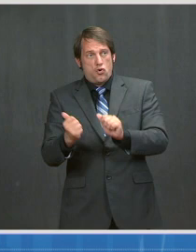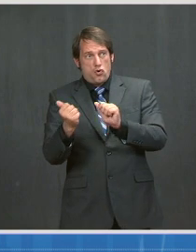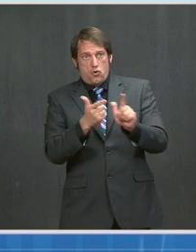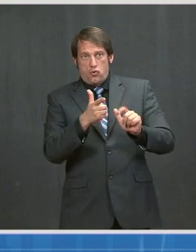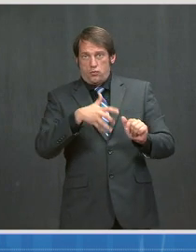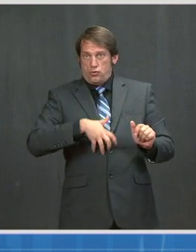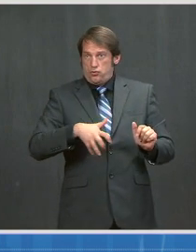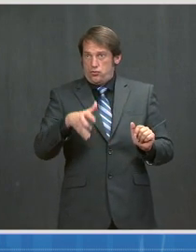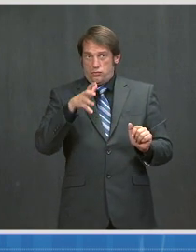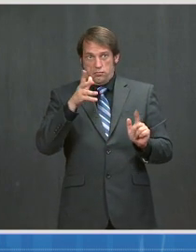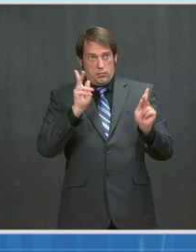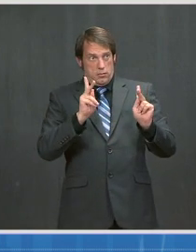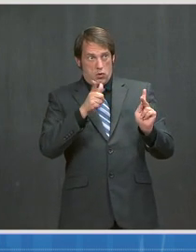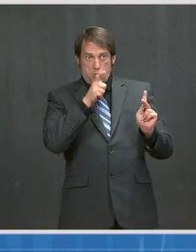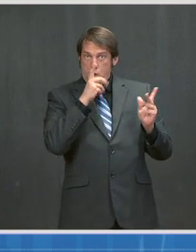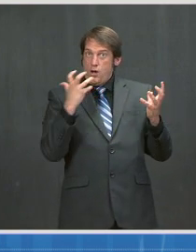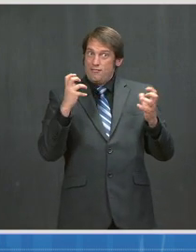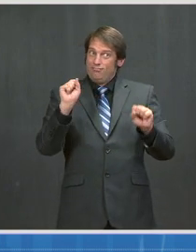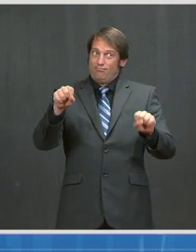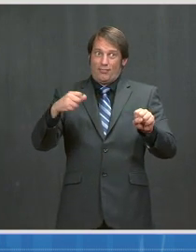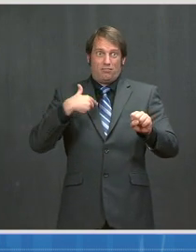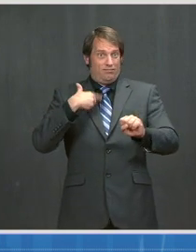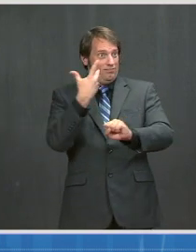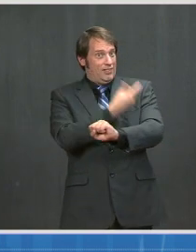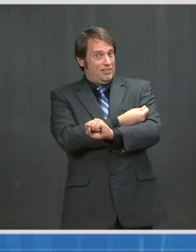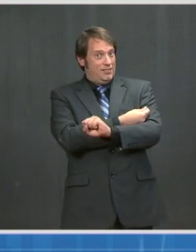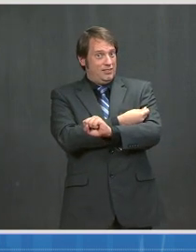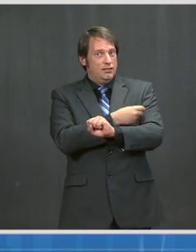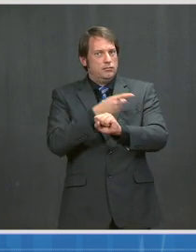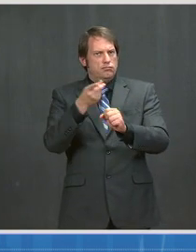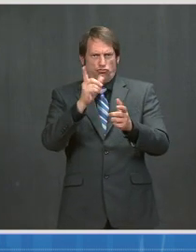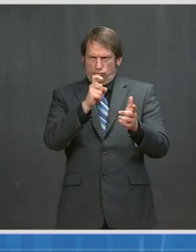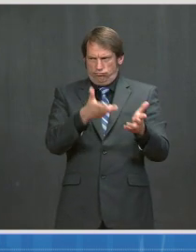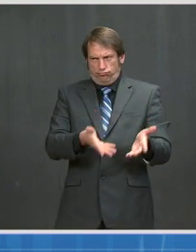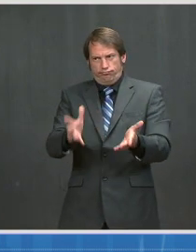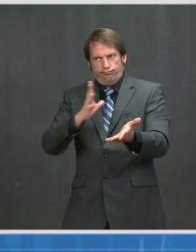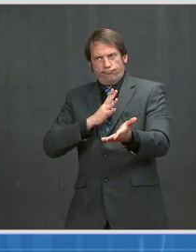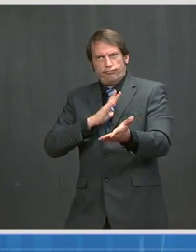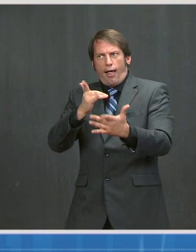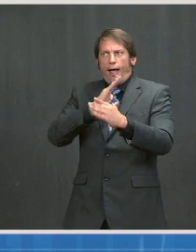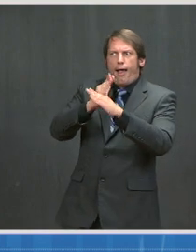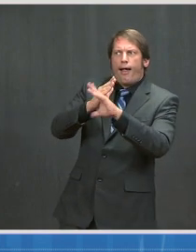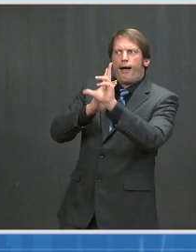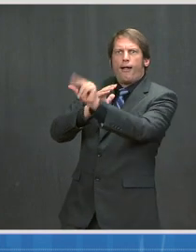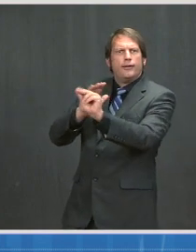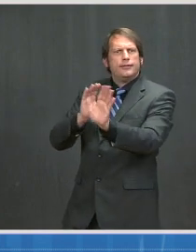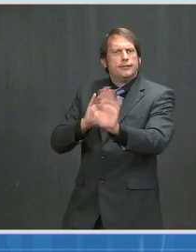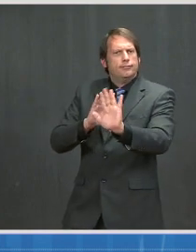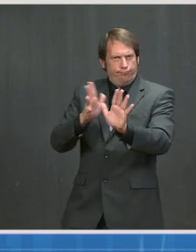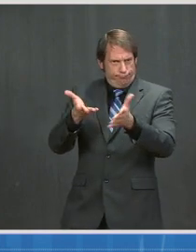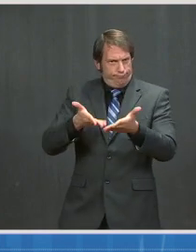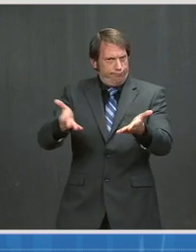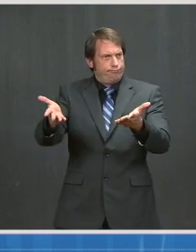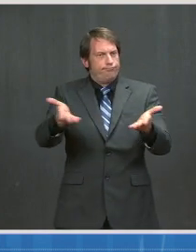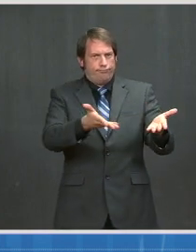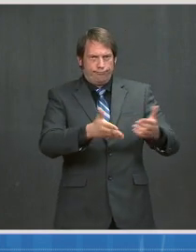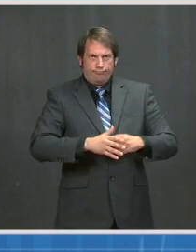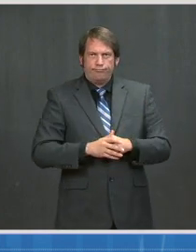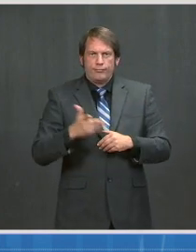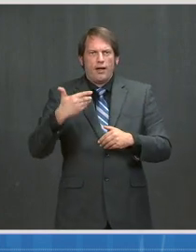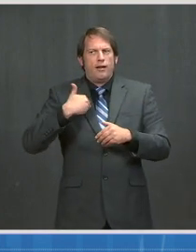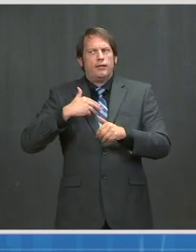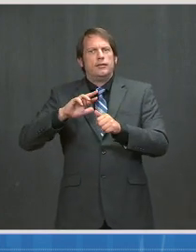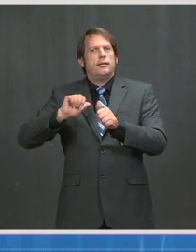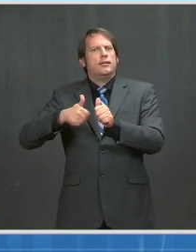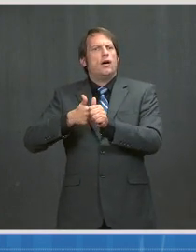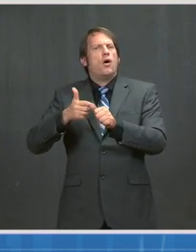the vaccine must be allowed to do so in alignment with state and local vaccination allocation plans. Next